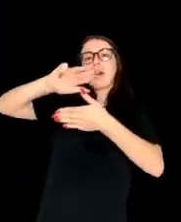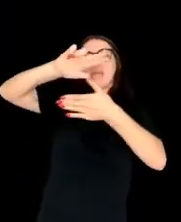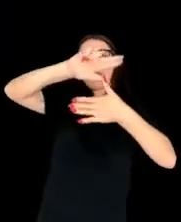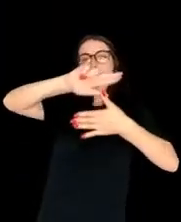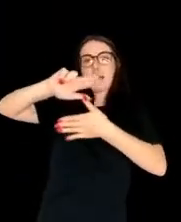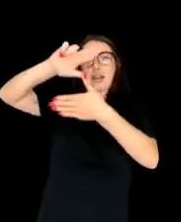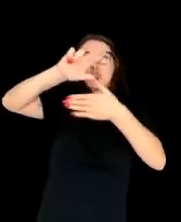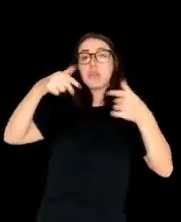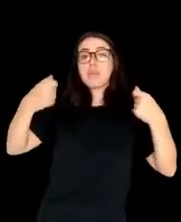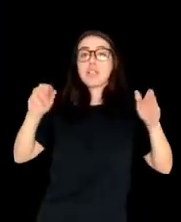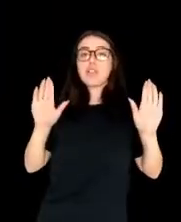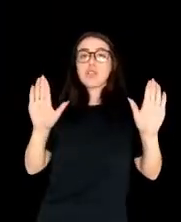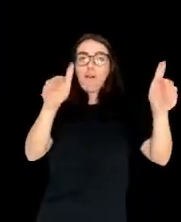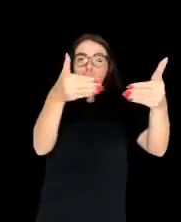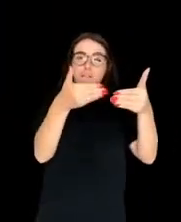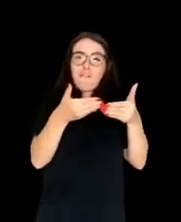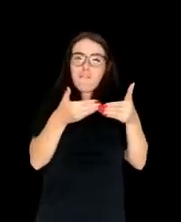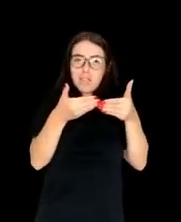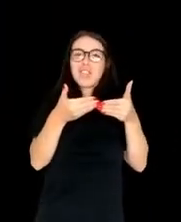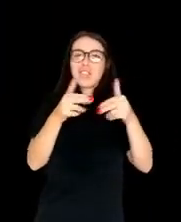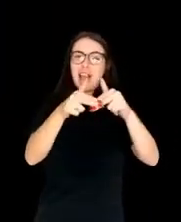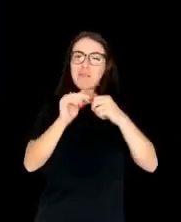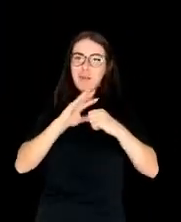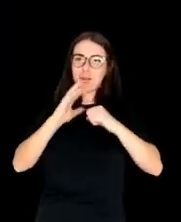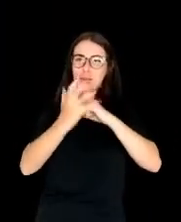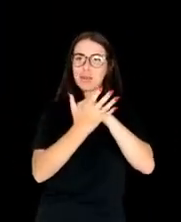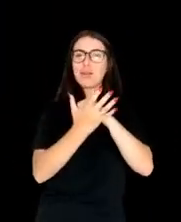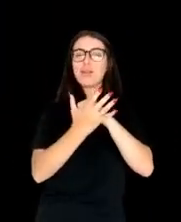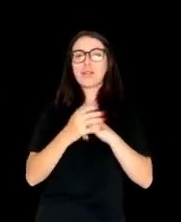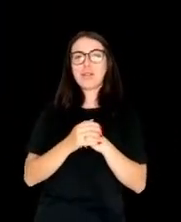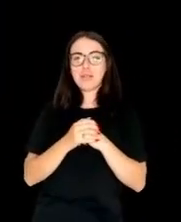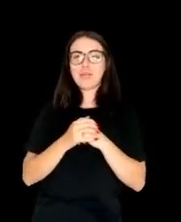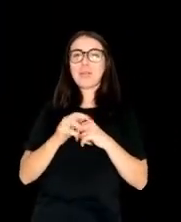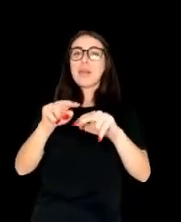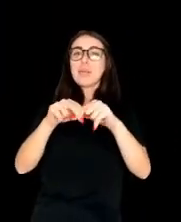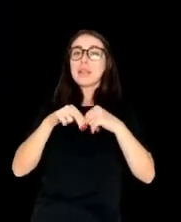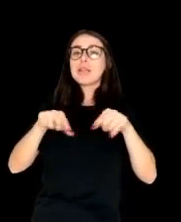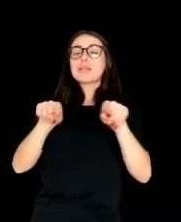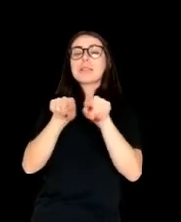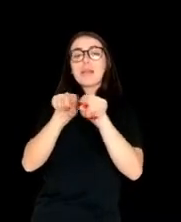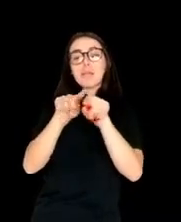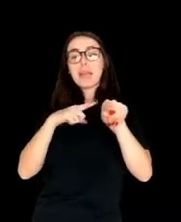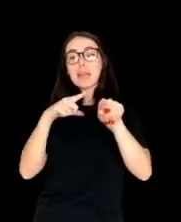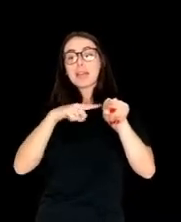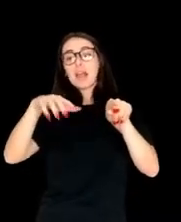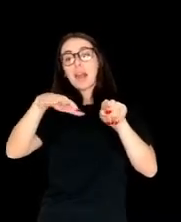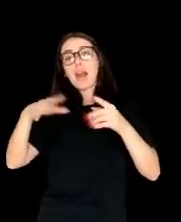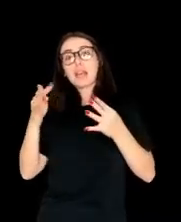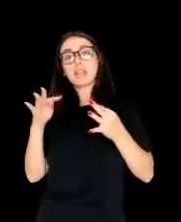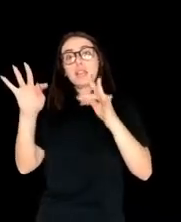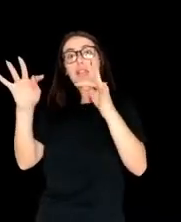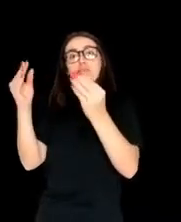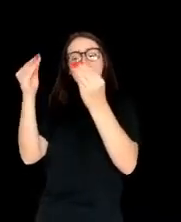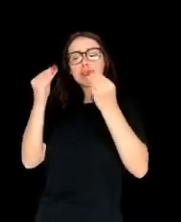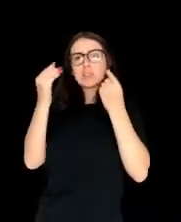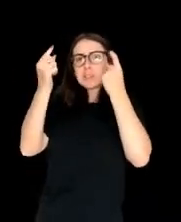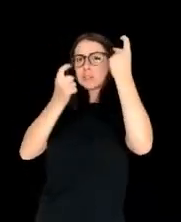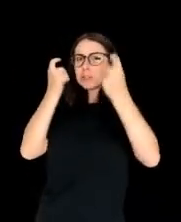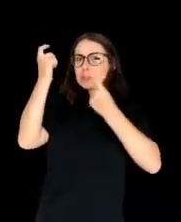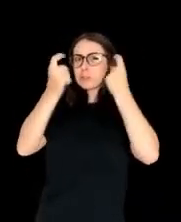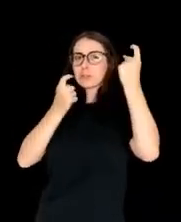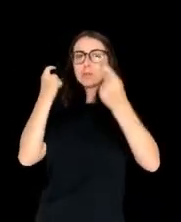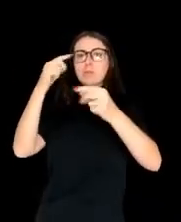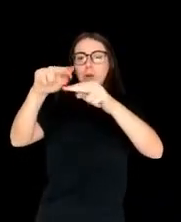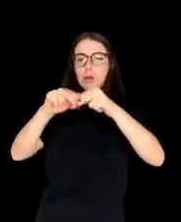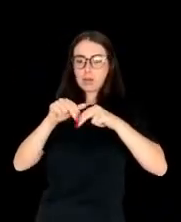the one I mentioned already, that concerns me a lot. Given how much change and disruption has affected the